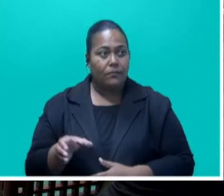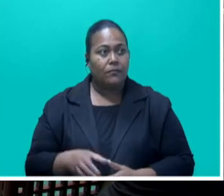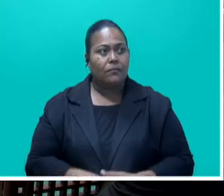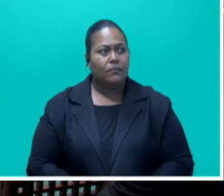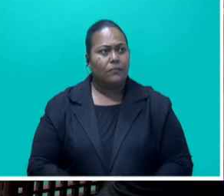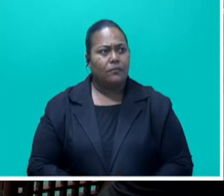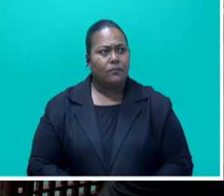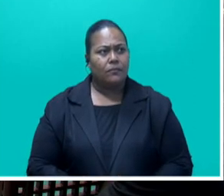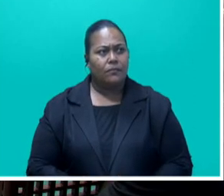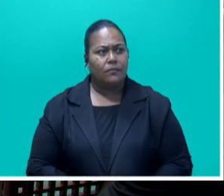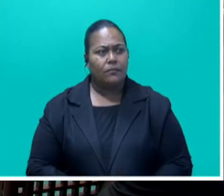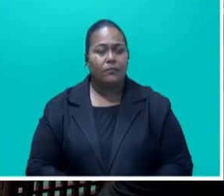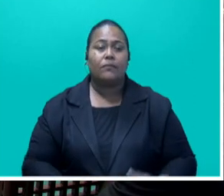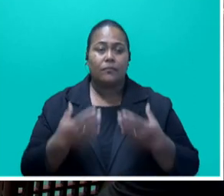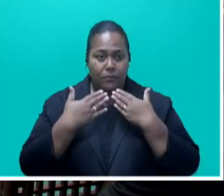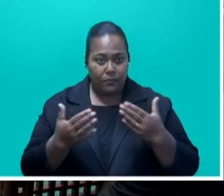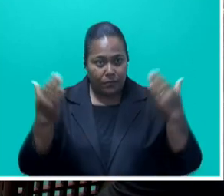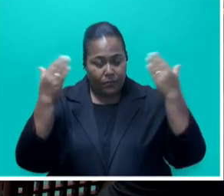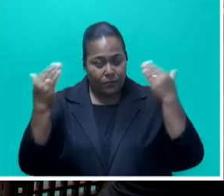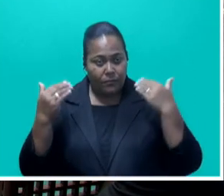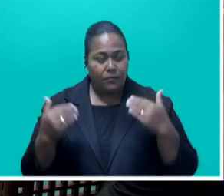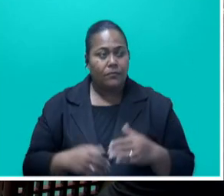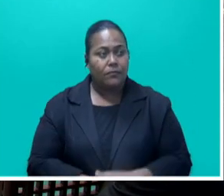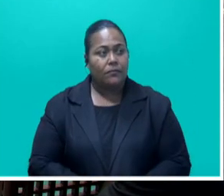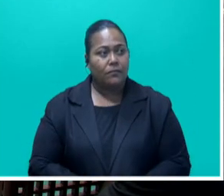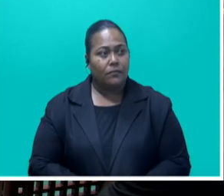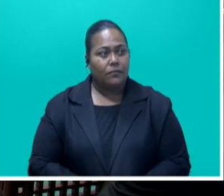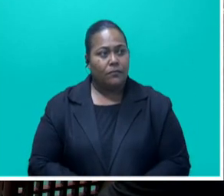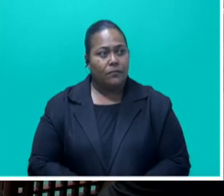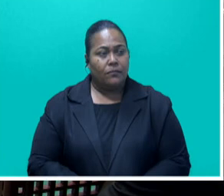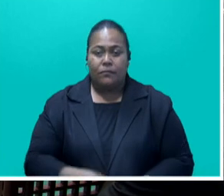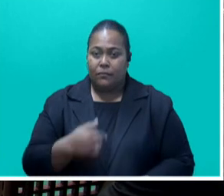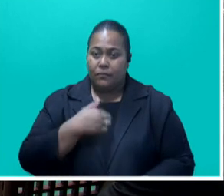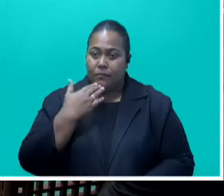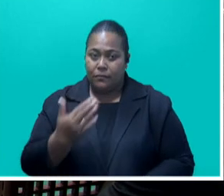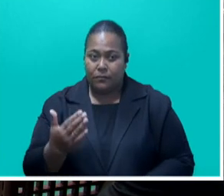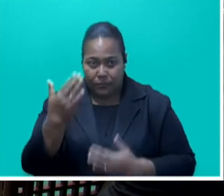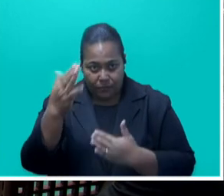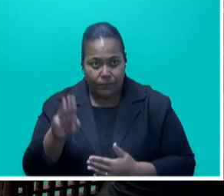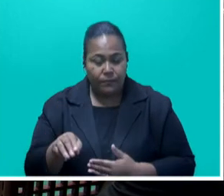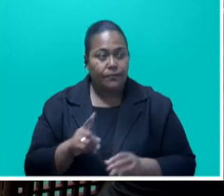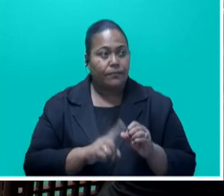Thank you, Honourable Speaker, Honourable Speaker. I thank you, Honourable Member, for the question.